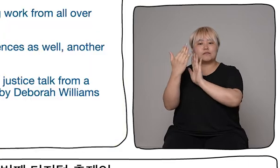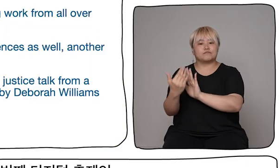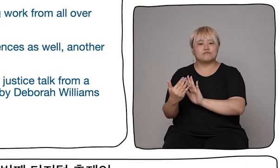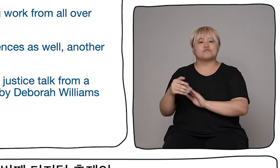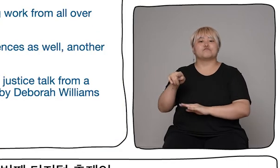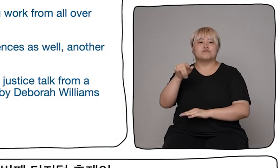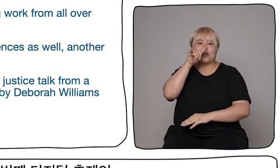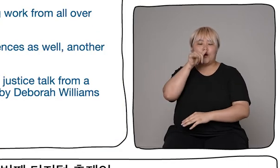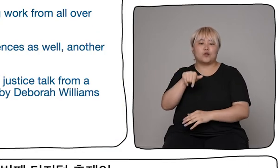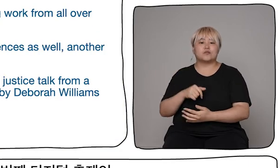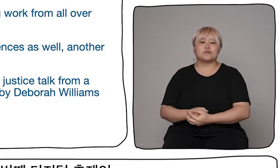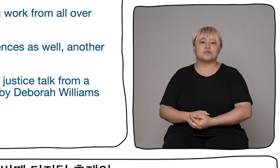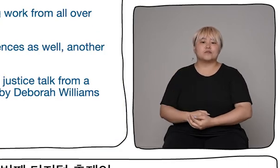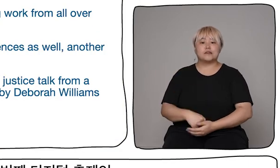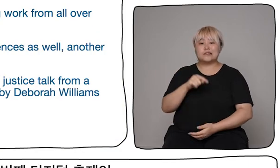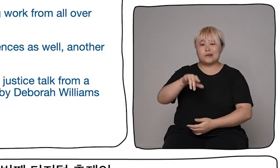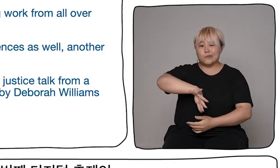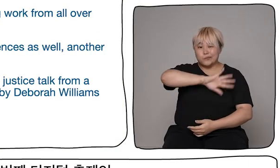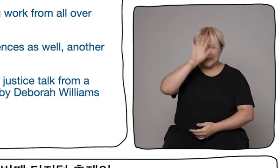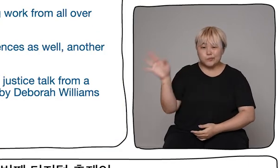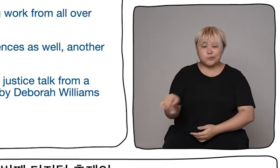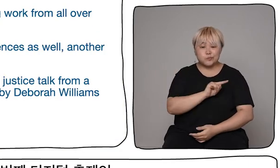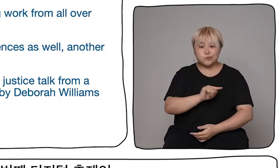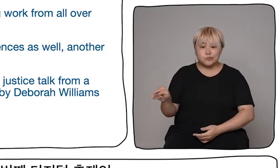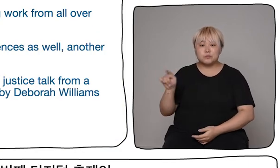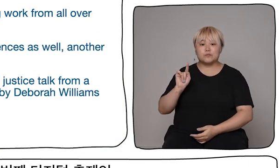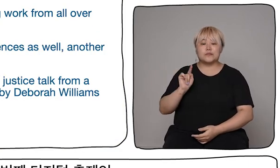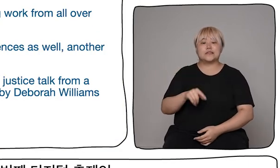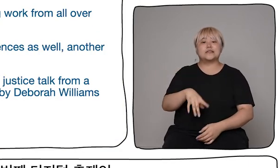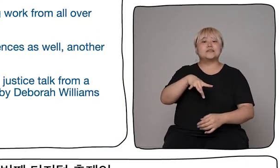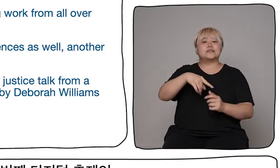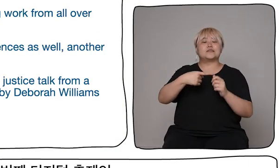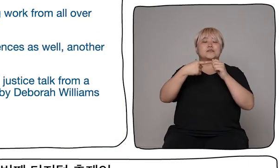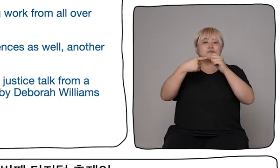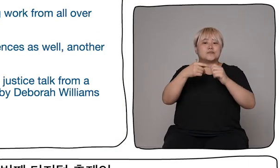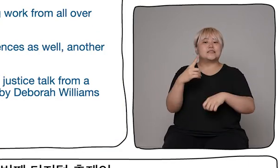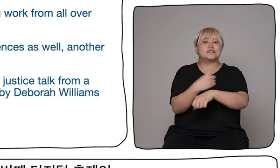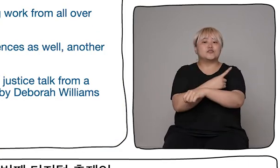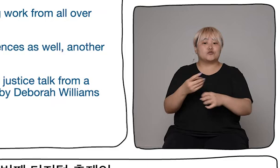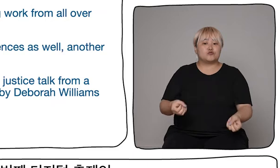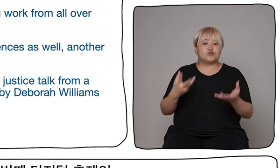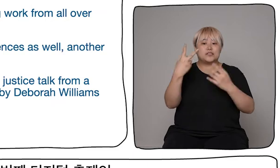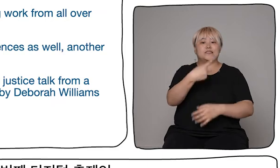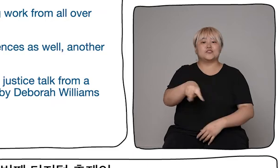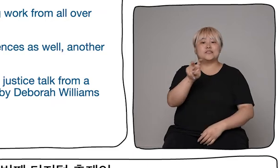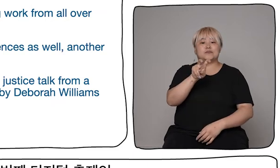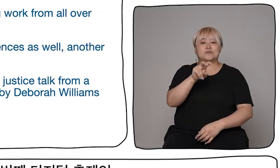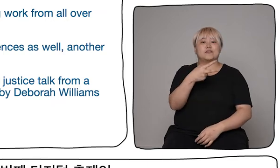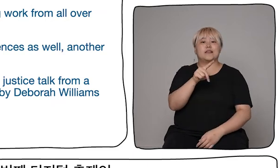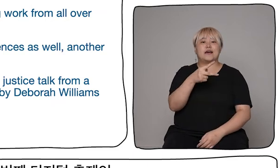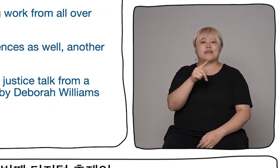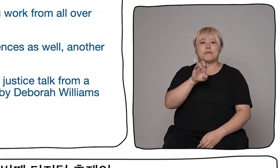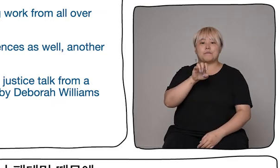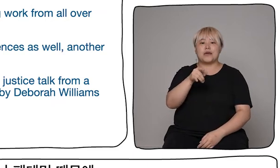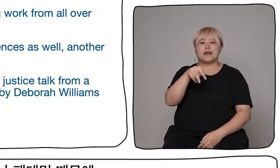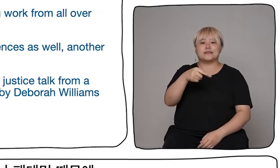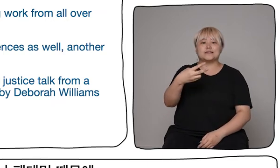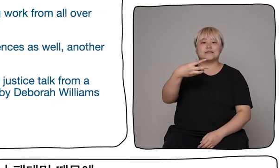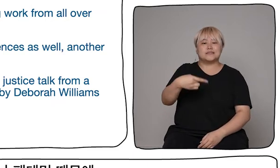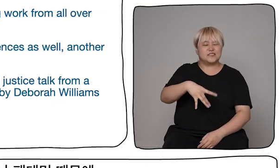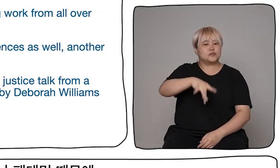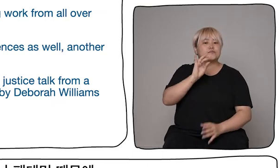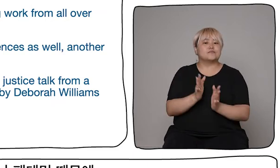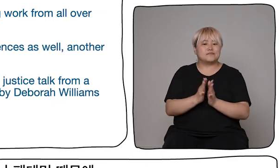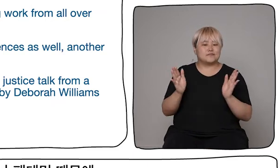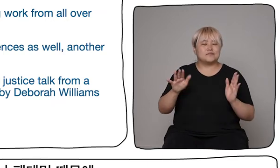But it all talks back to our first digital festival, DaraFest International 2020 Translations. As I